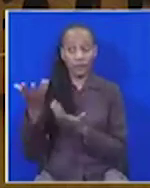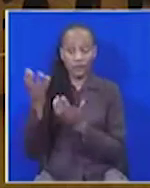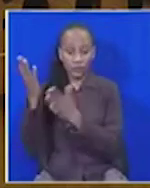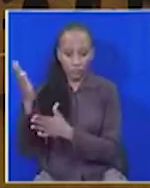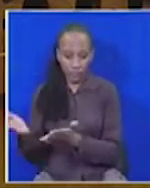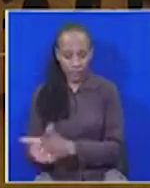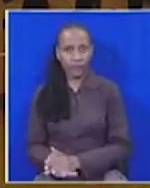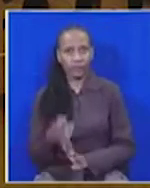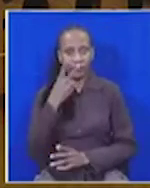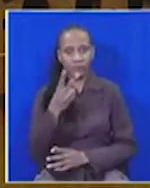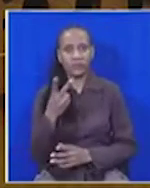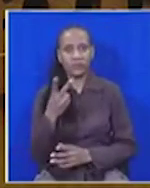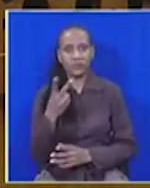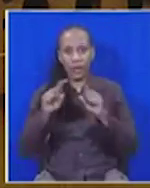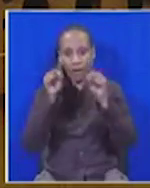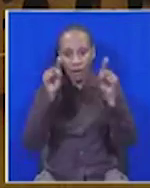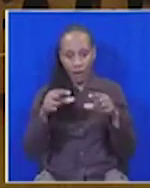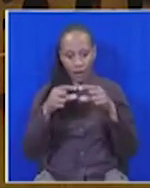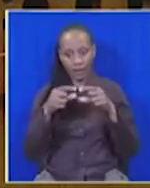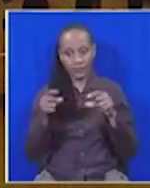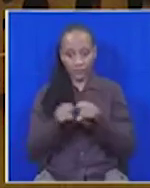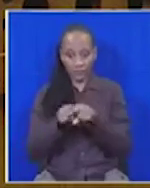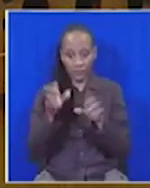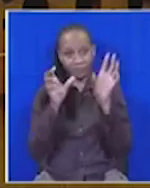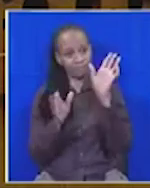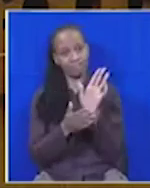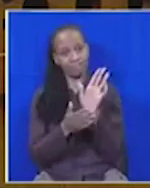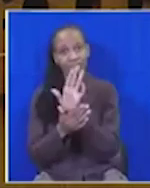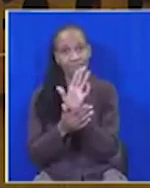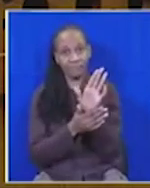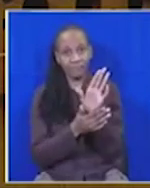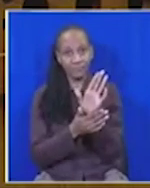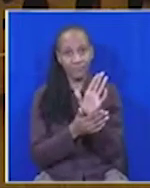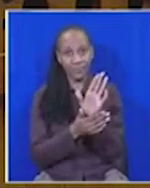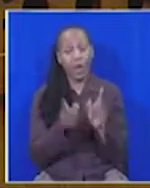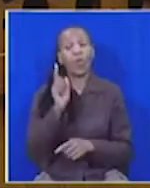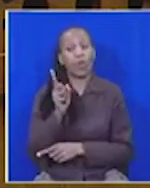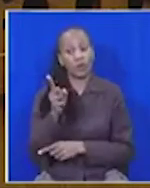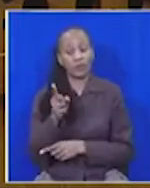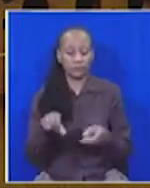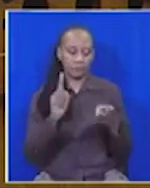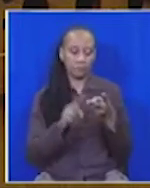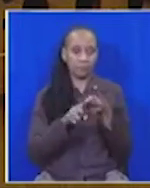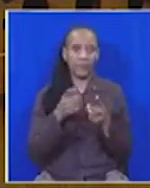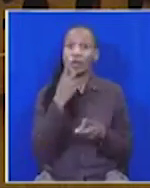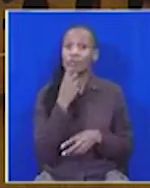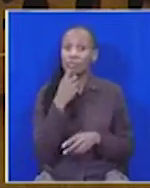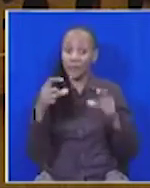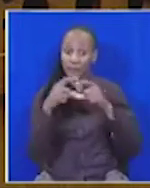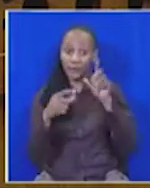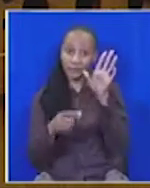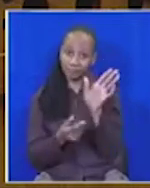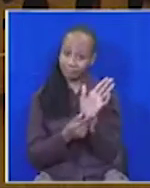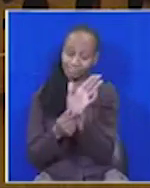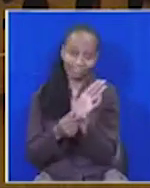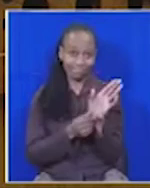here on a field of play, it means you are cautioned. When you get this card here, the IFP card, I mean the red card, the